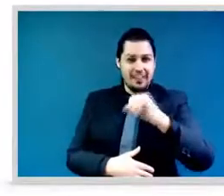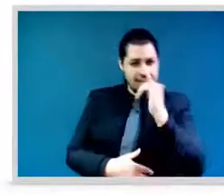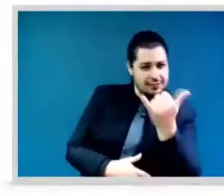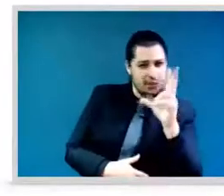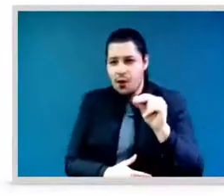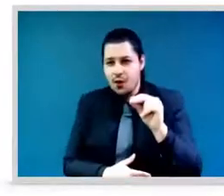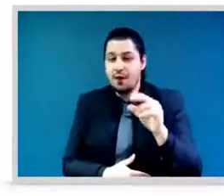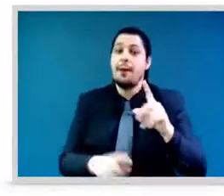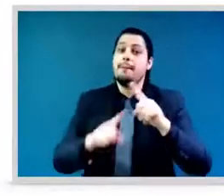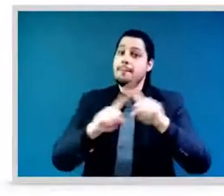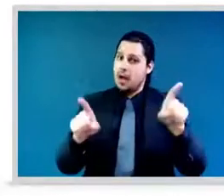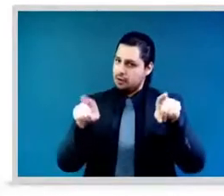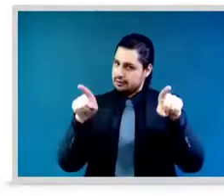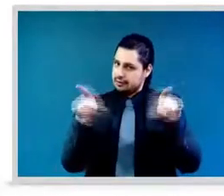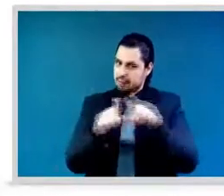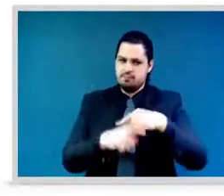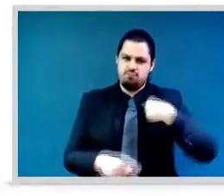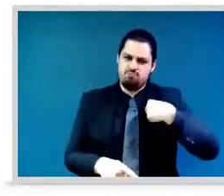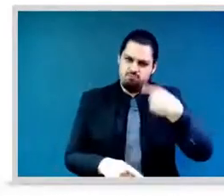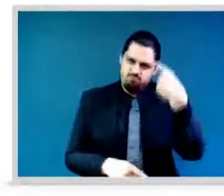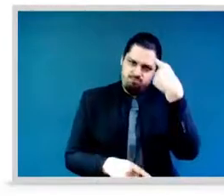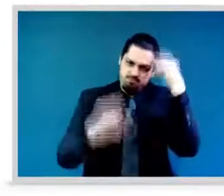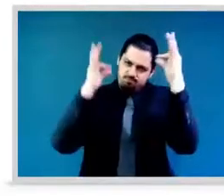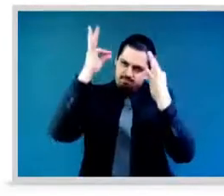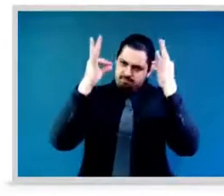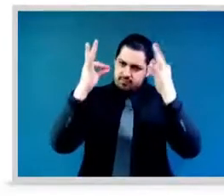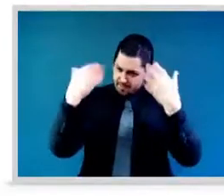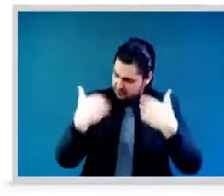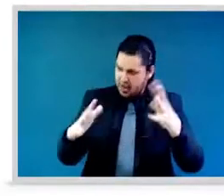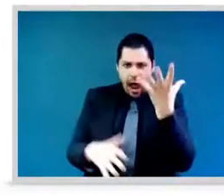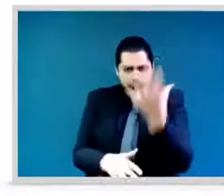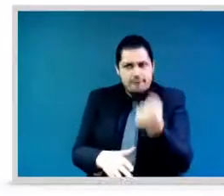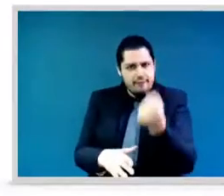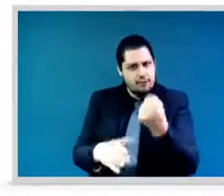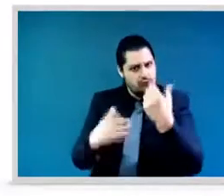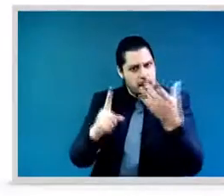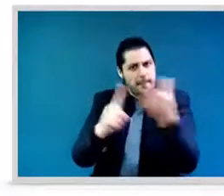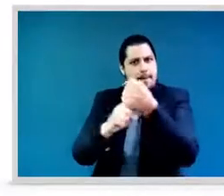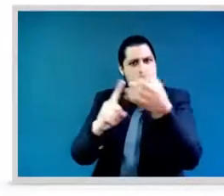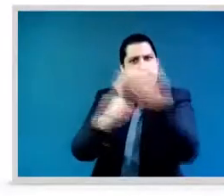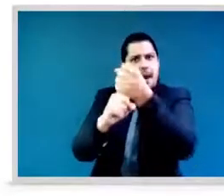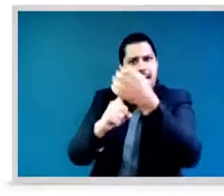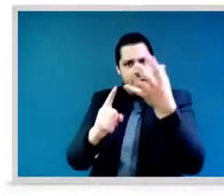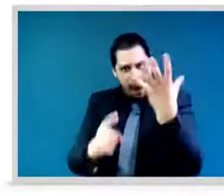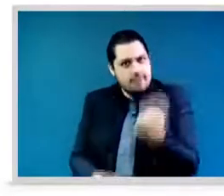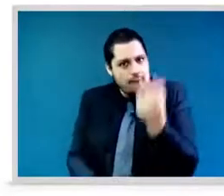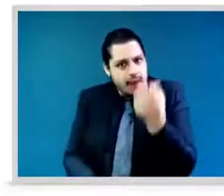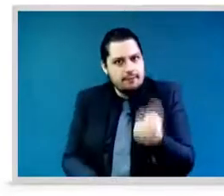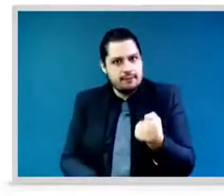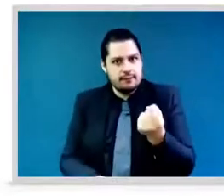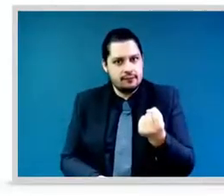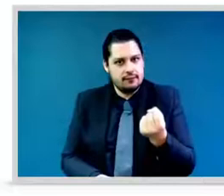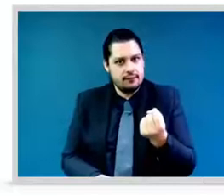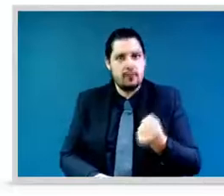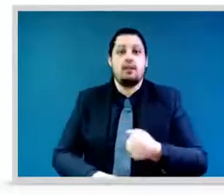rights that we fought for and we acquired are under threat. And it's not only in Africa,